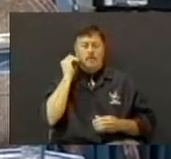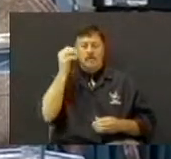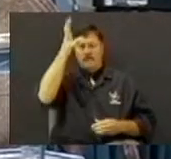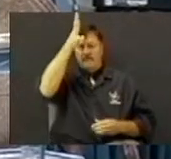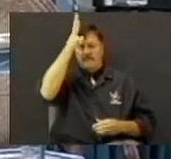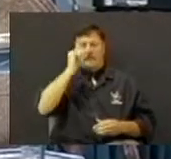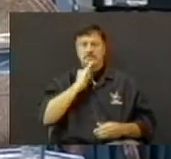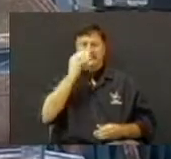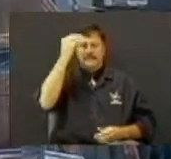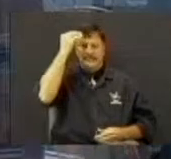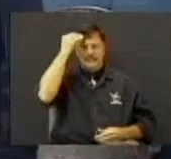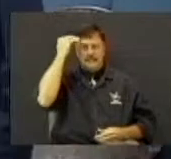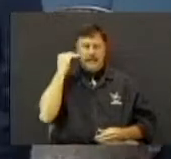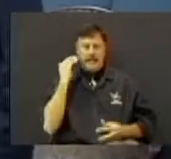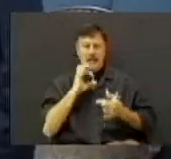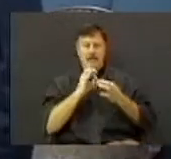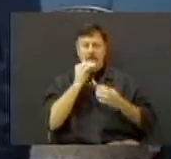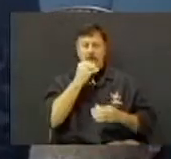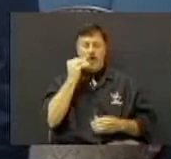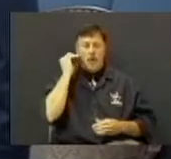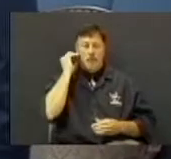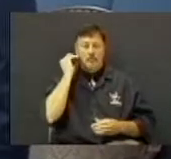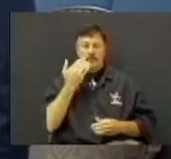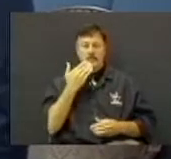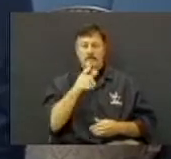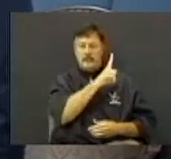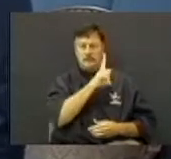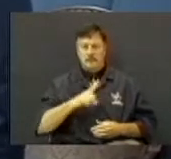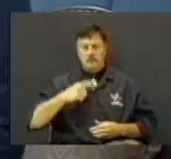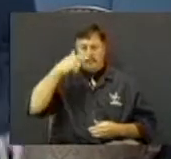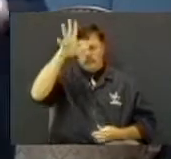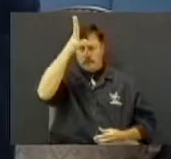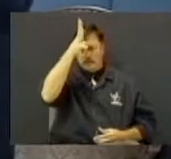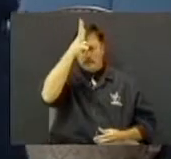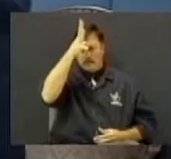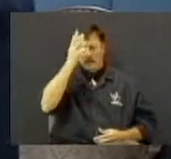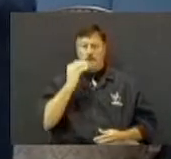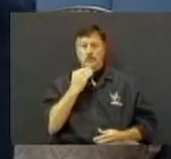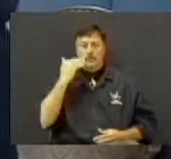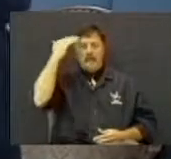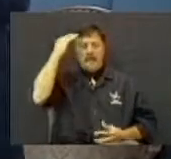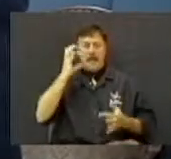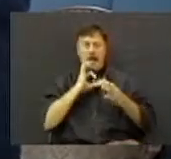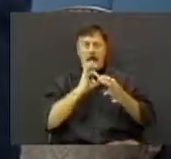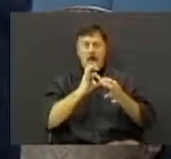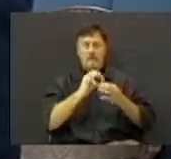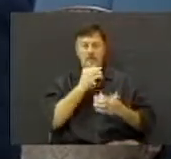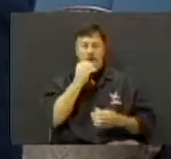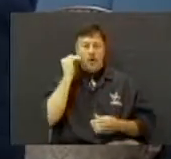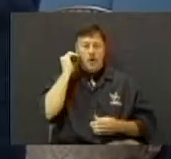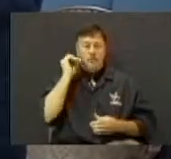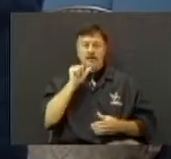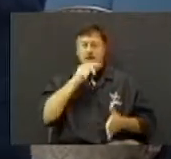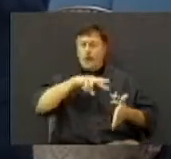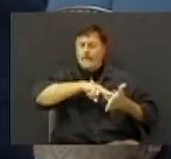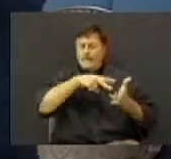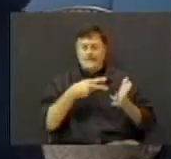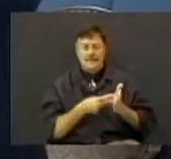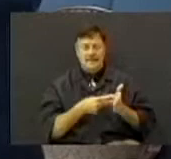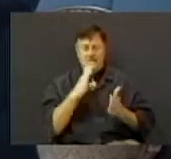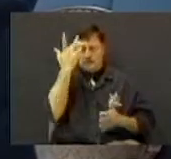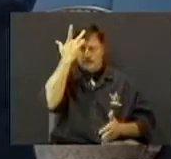Thank God for that. Thank God for dads. You are the head of the home. That doesn't mean that you are